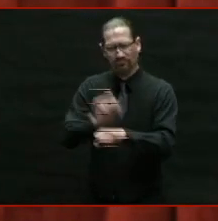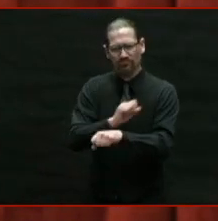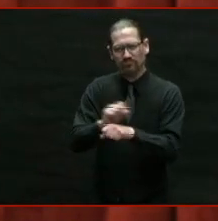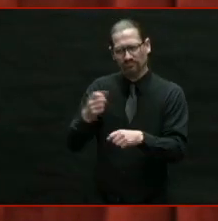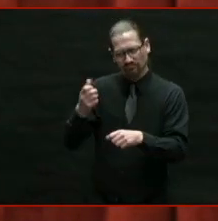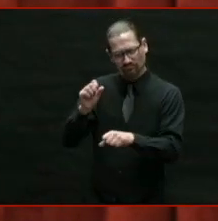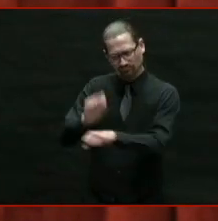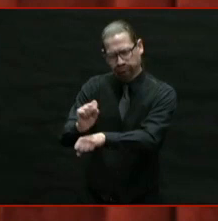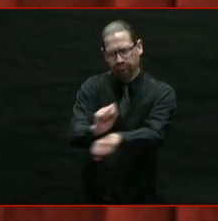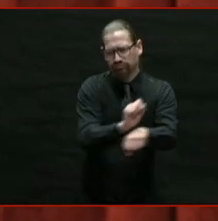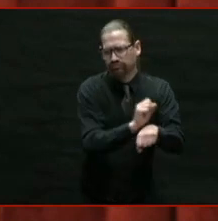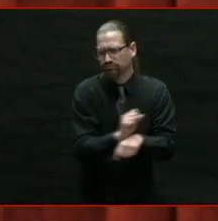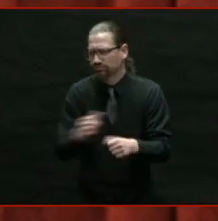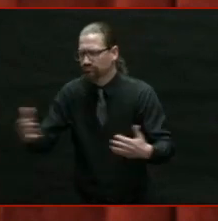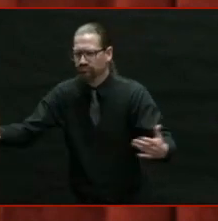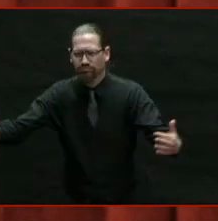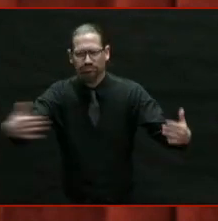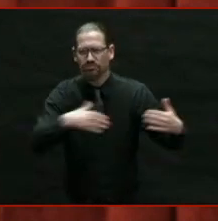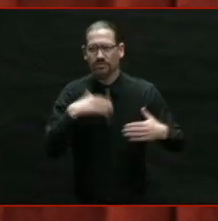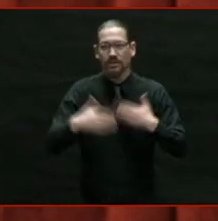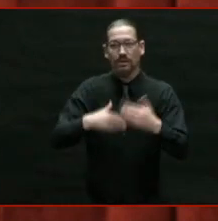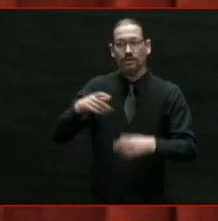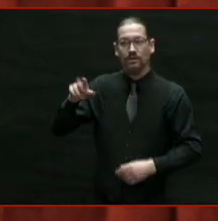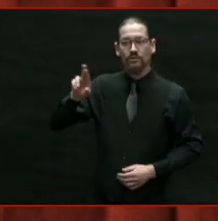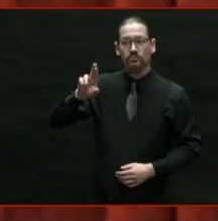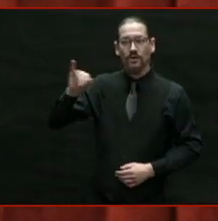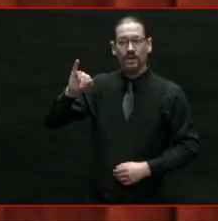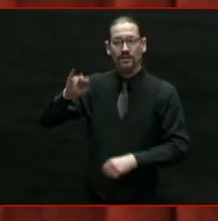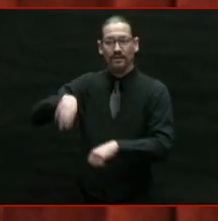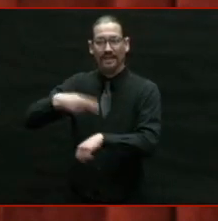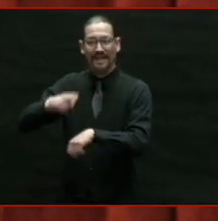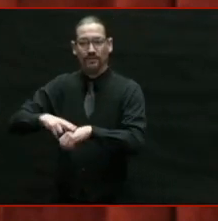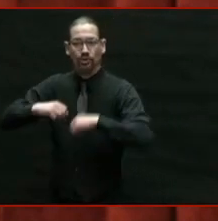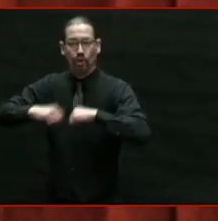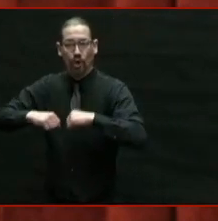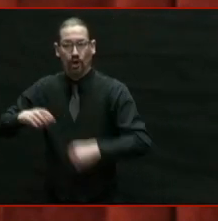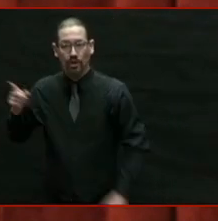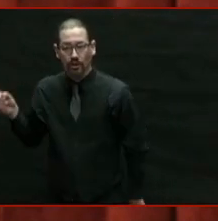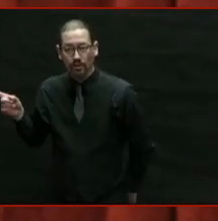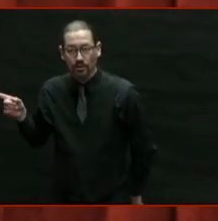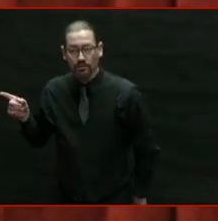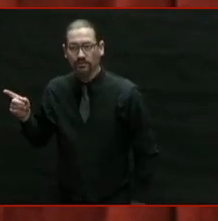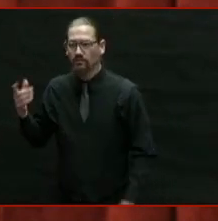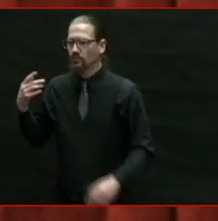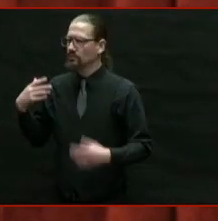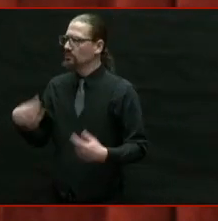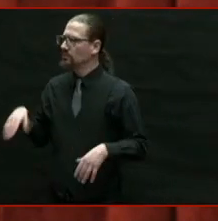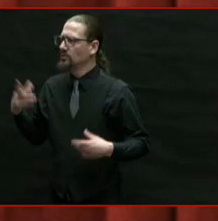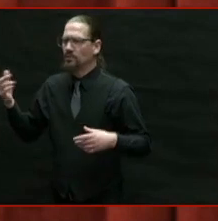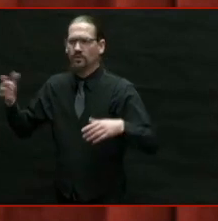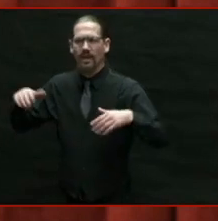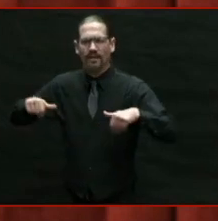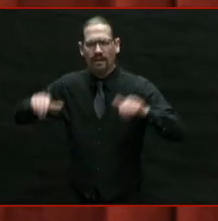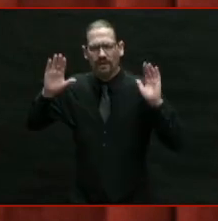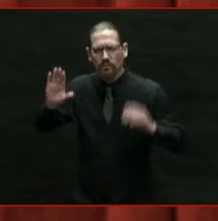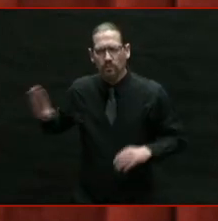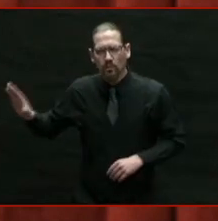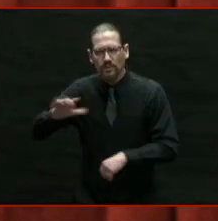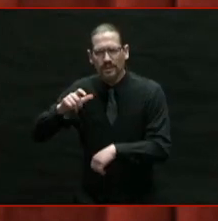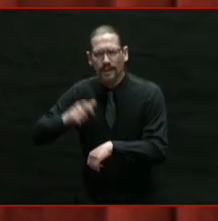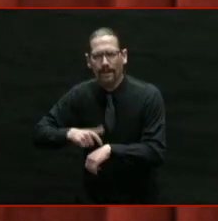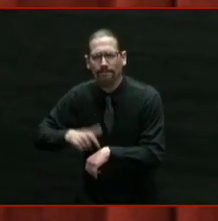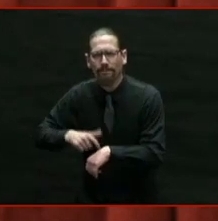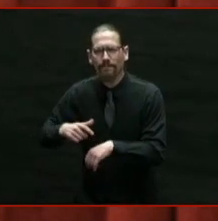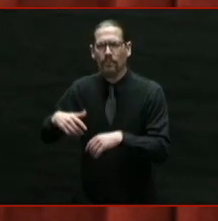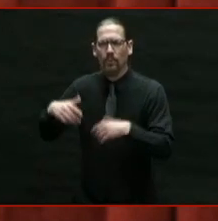and women of the Rhode Island National Guard who sacrificed so much to serve their state on the front